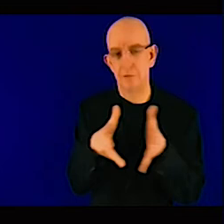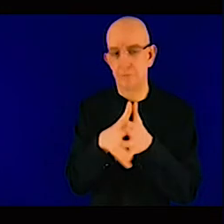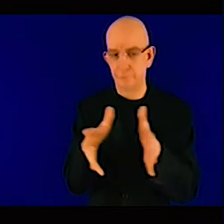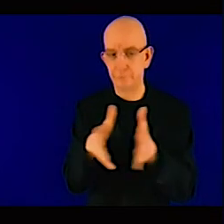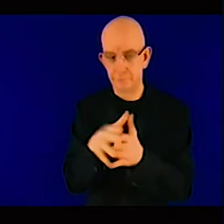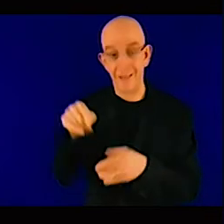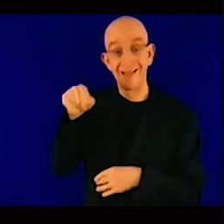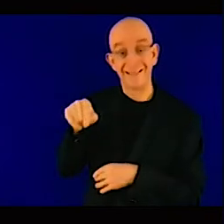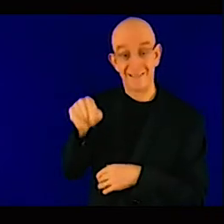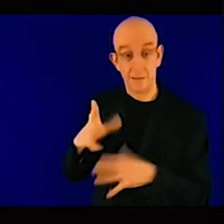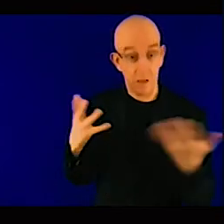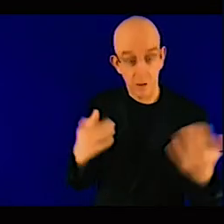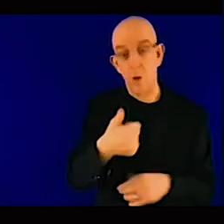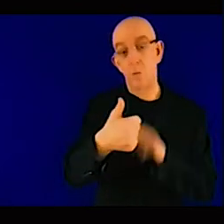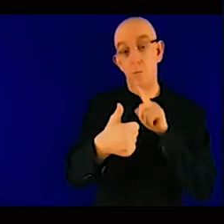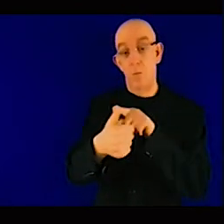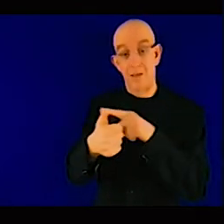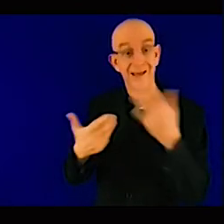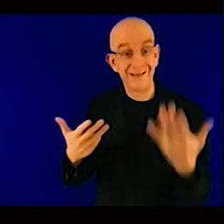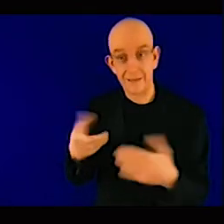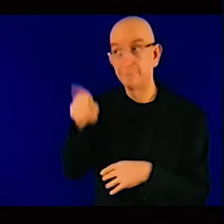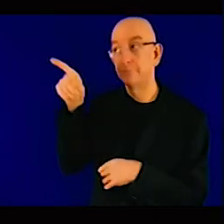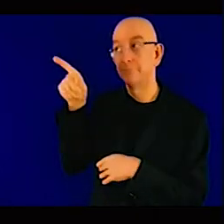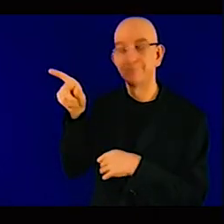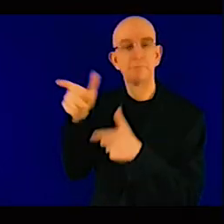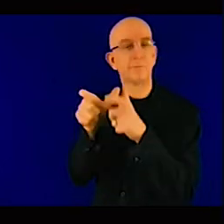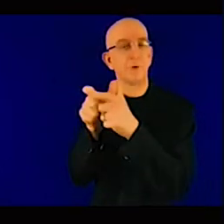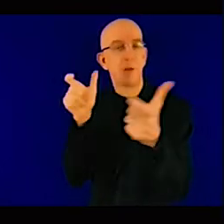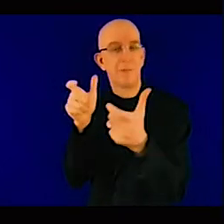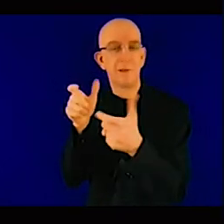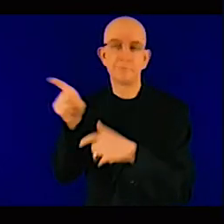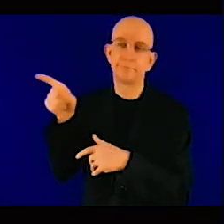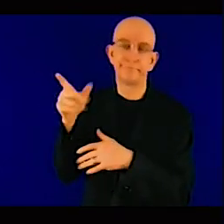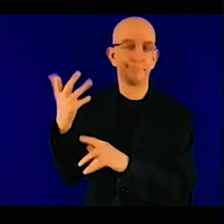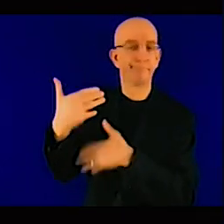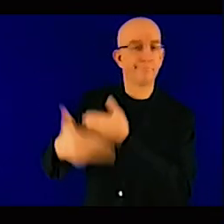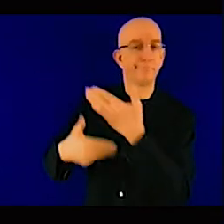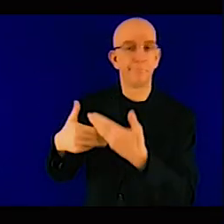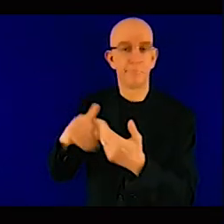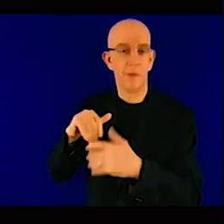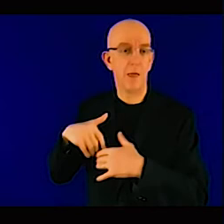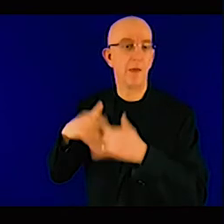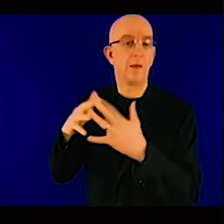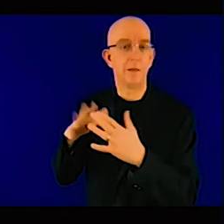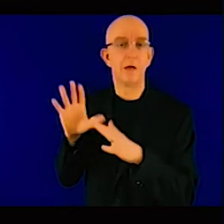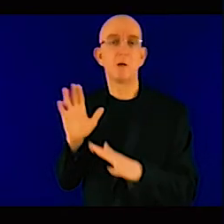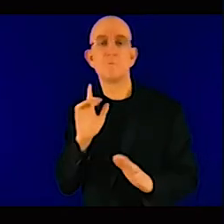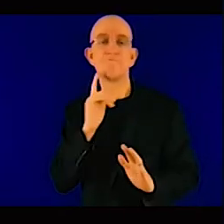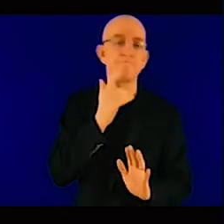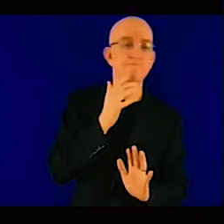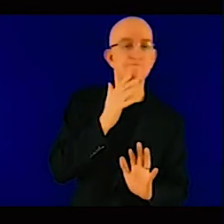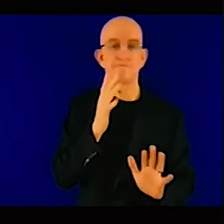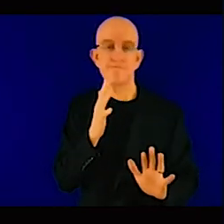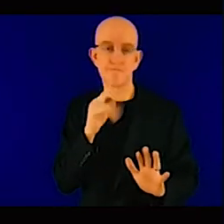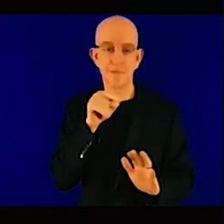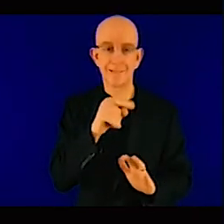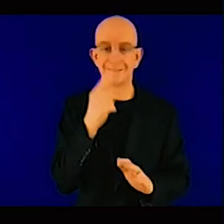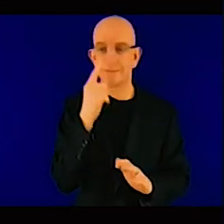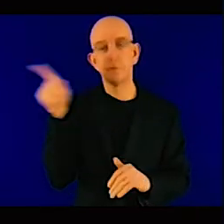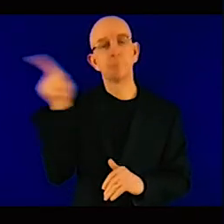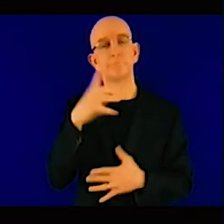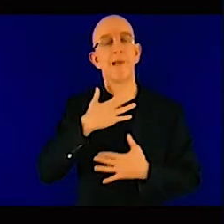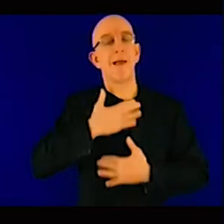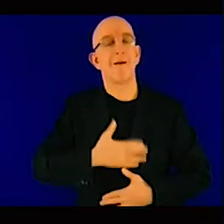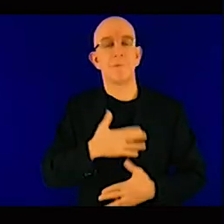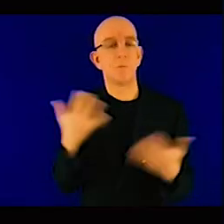outsized profits sometimes up front before the price is even up they want to take the outsized profits you look at the banks